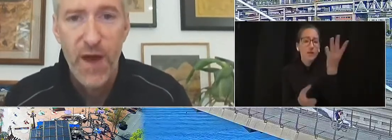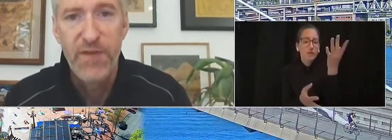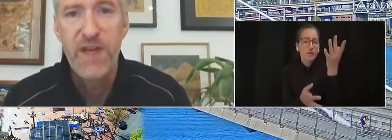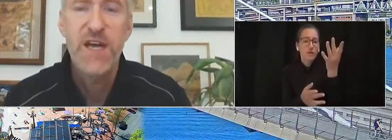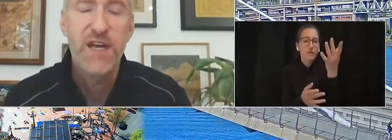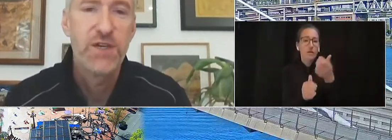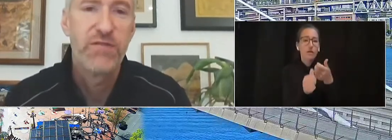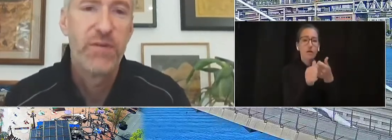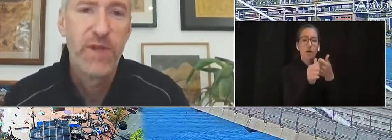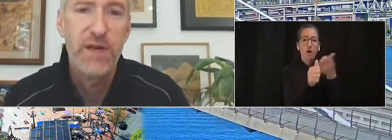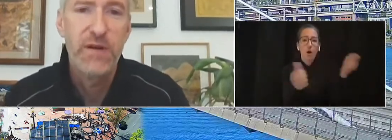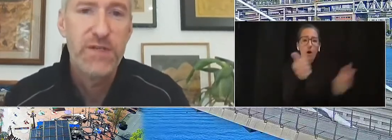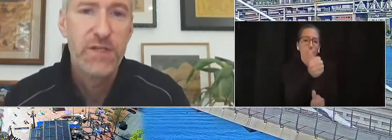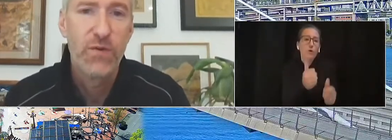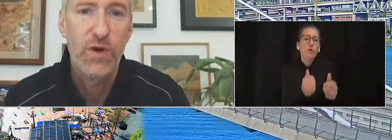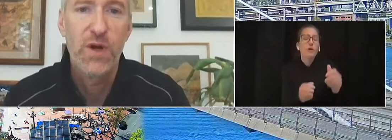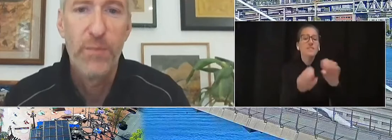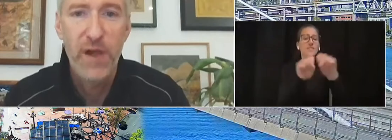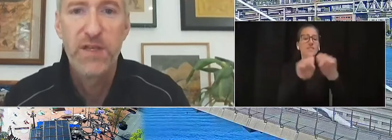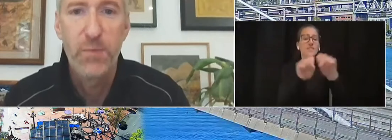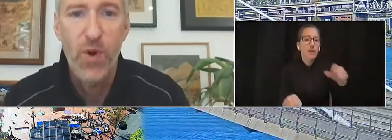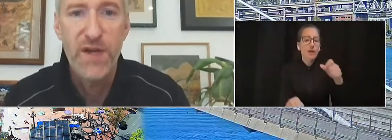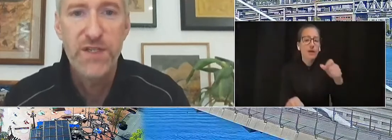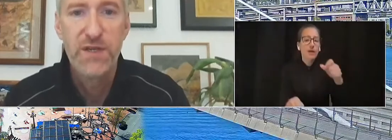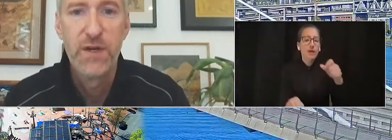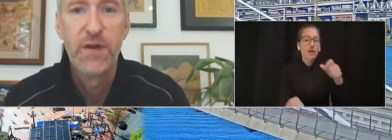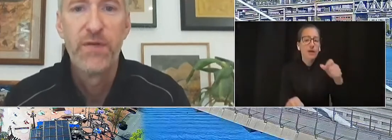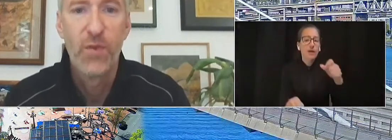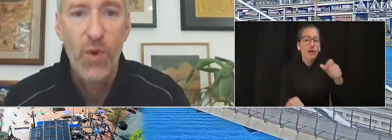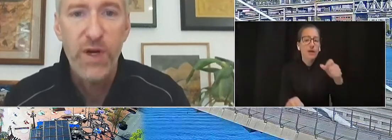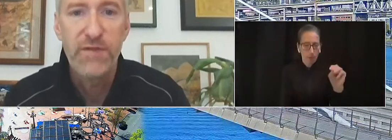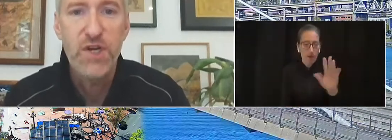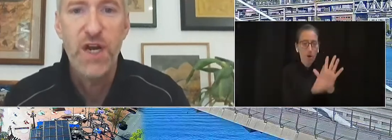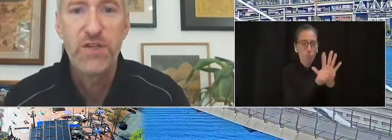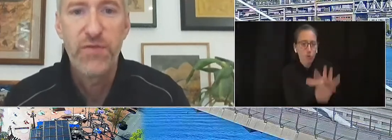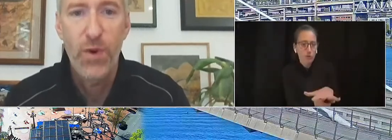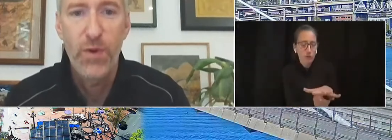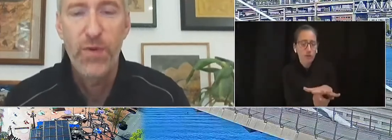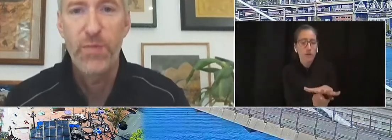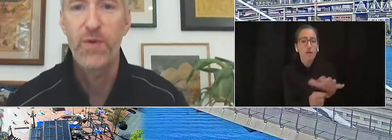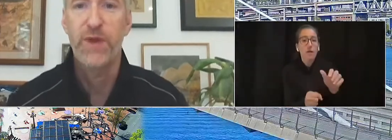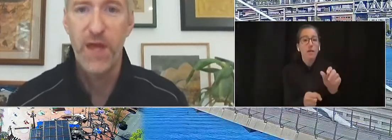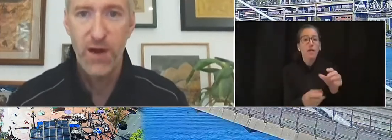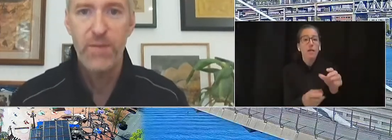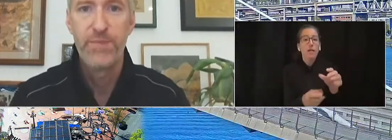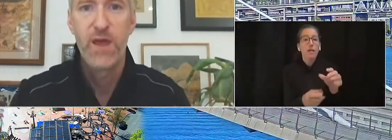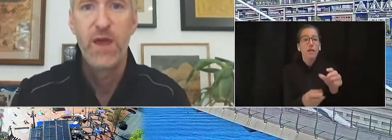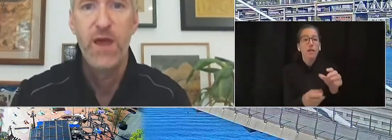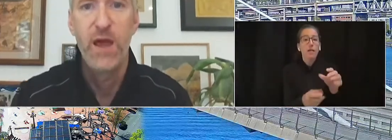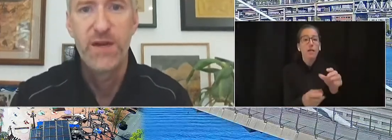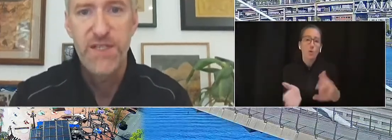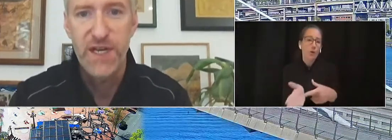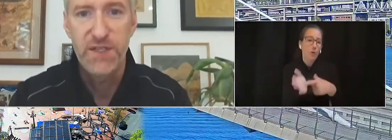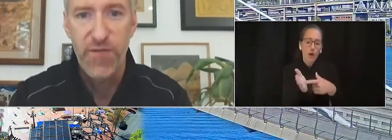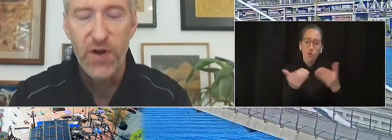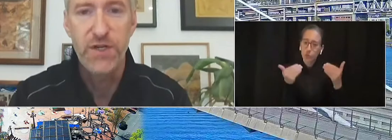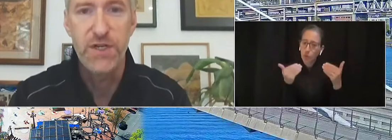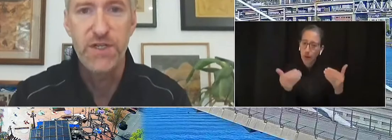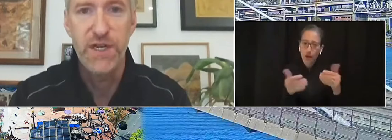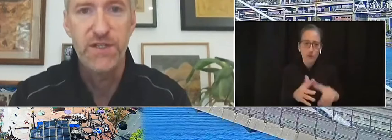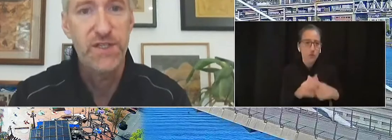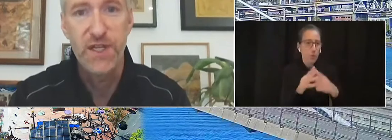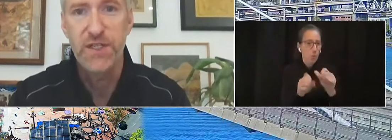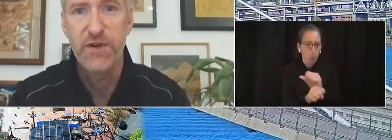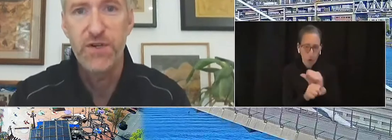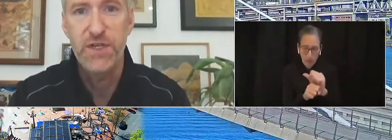of inattention from leaders, we're compelled to press the work of change forward with both care and a sense of